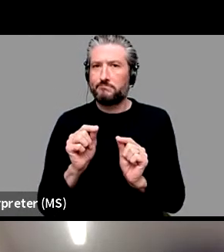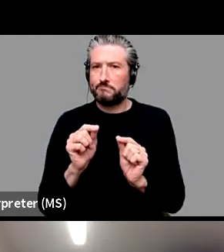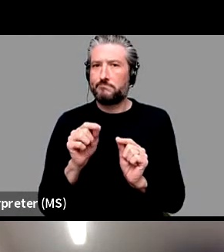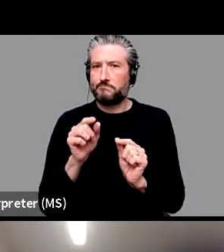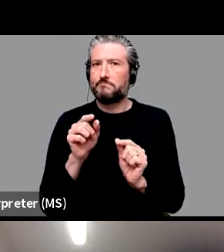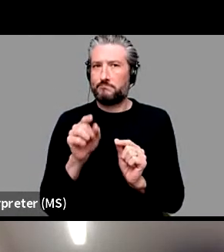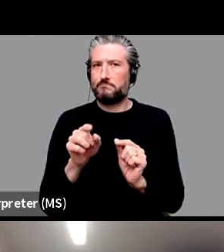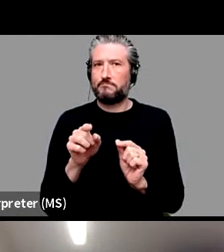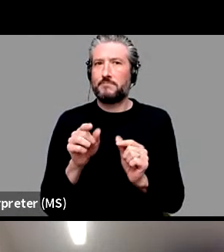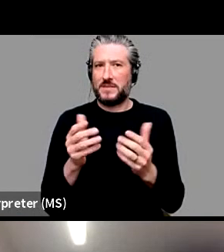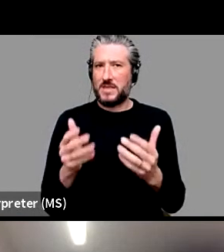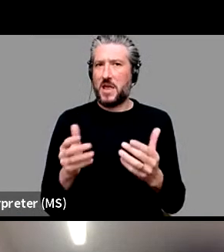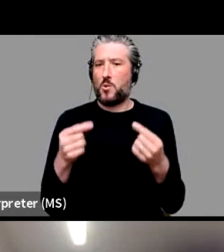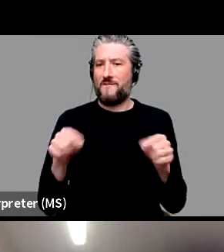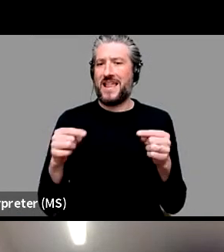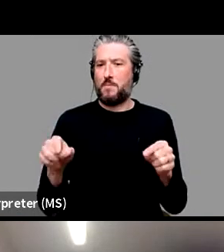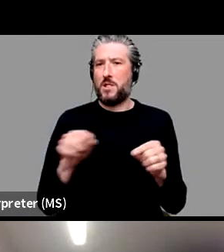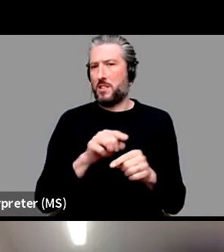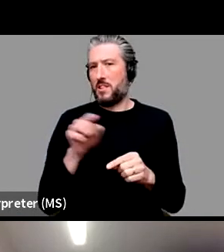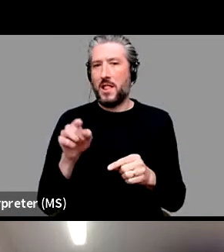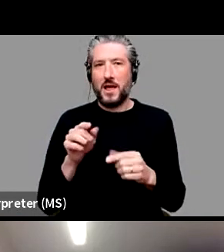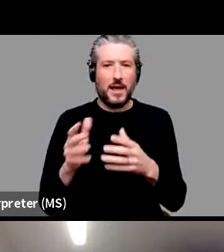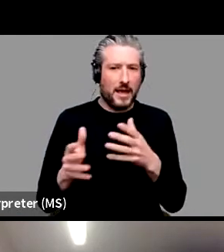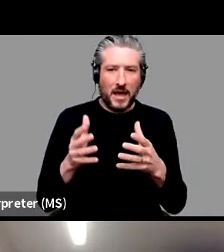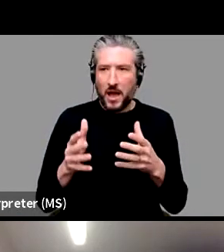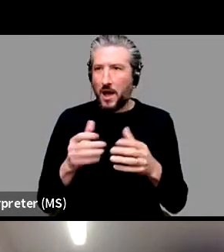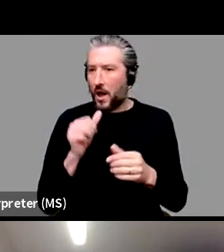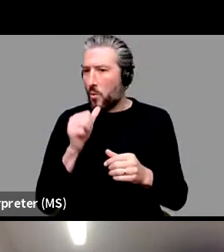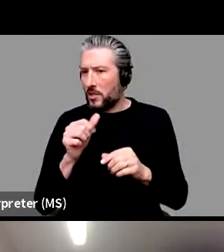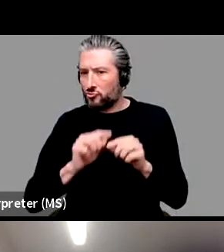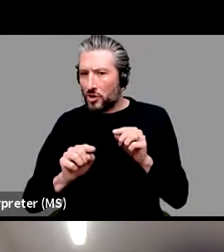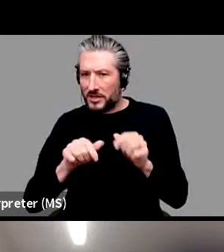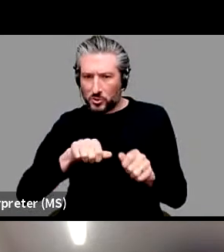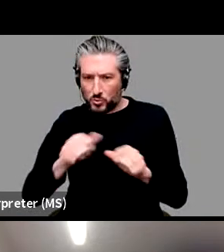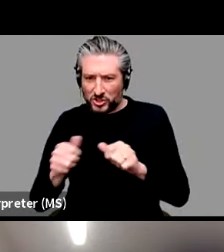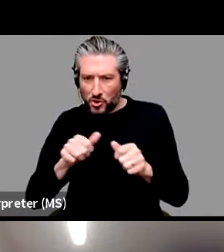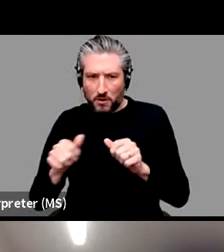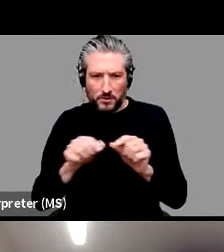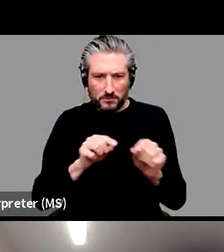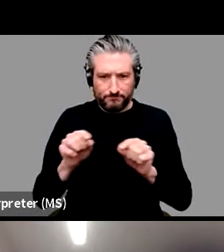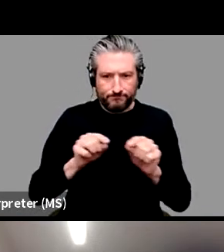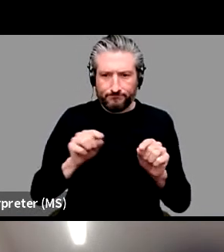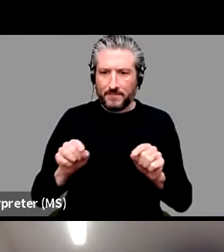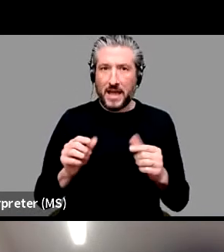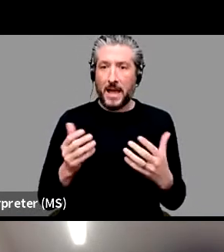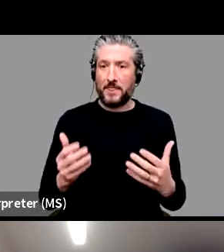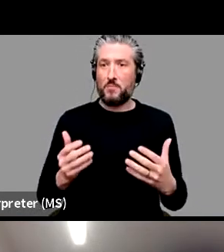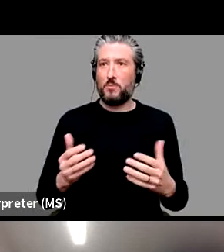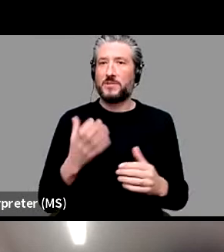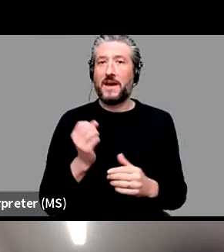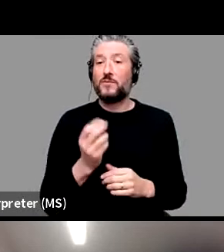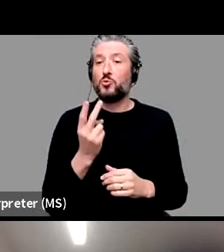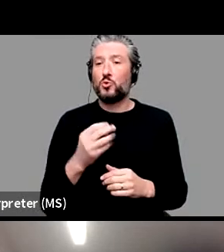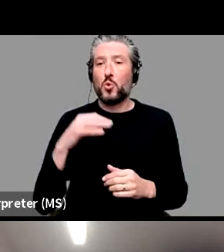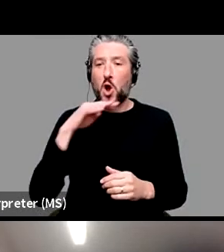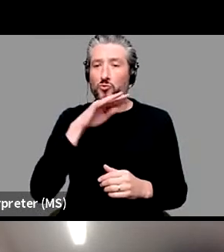me. I've been on your side of it now. I don't actually know where to see that, but we'll give updates there, too. Currently, we're at 242 in the room.